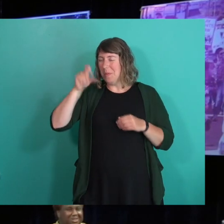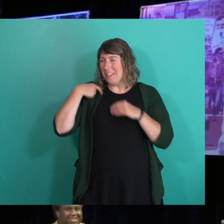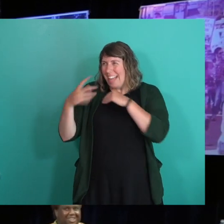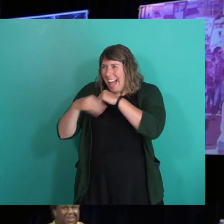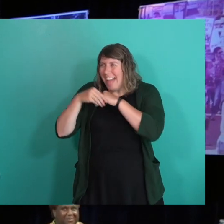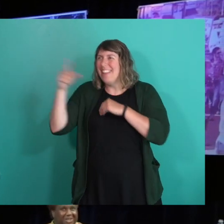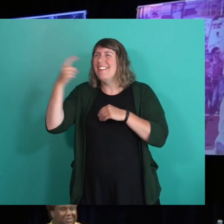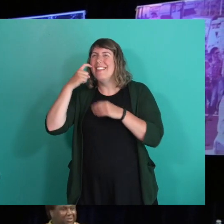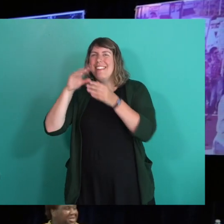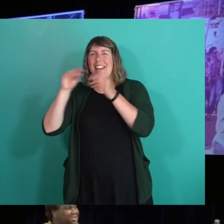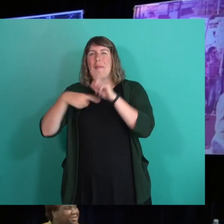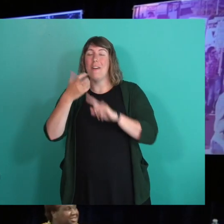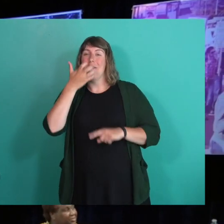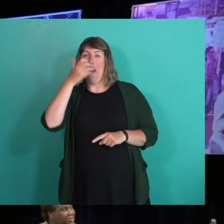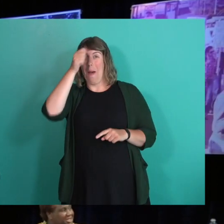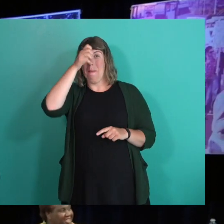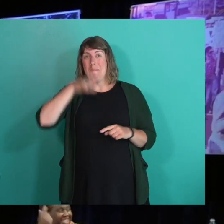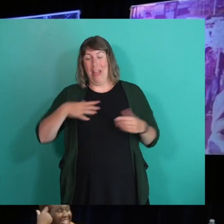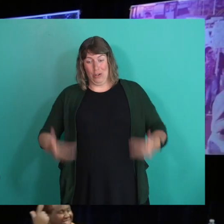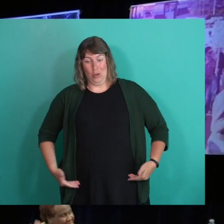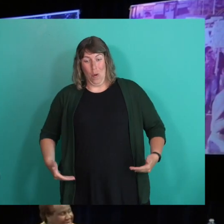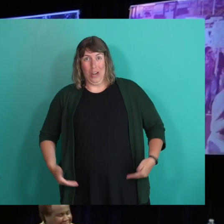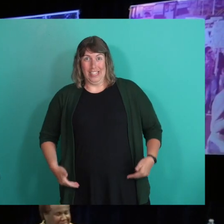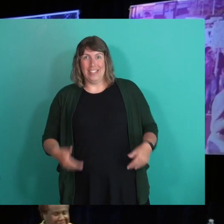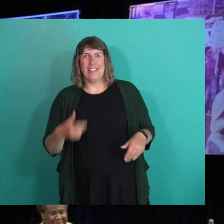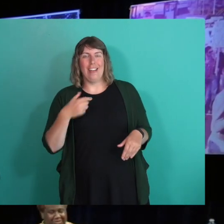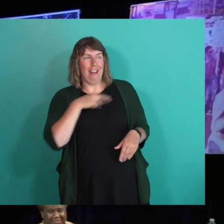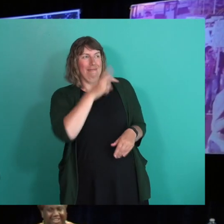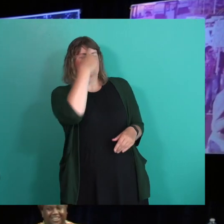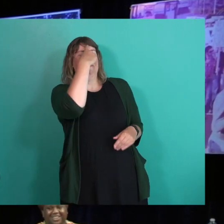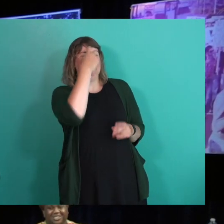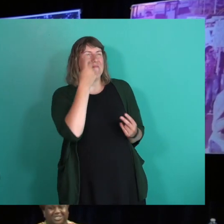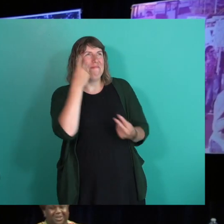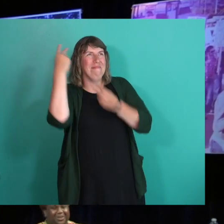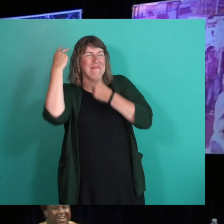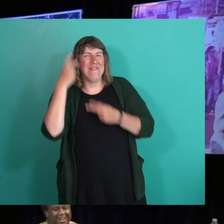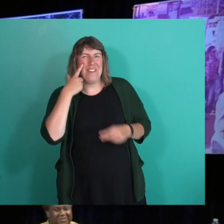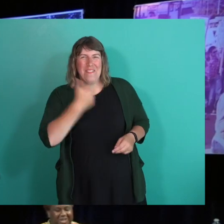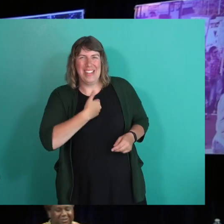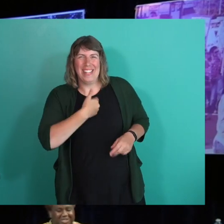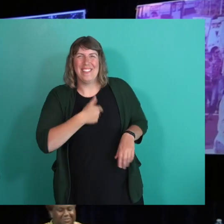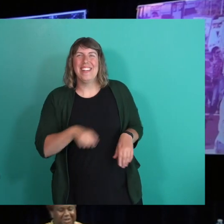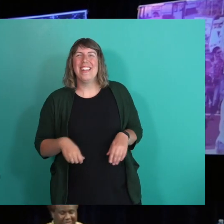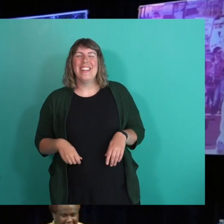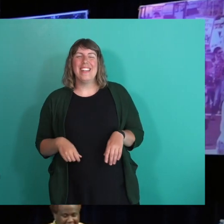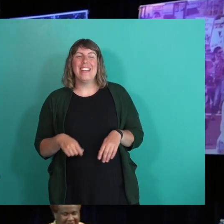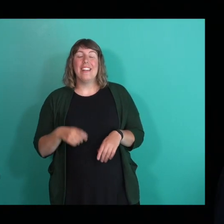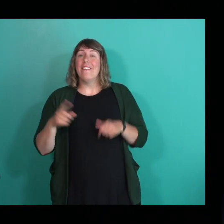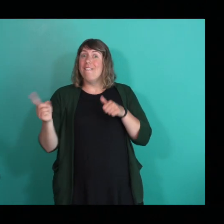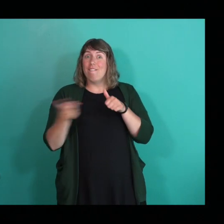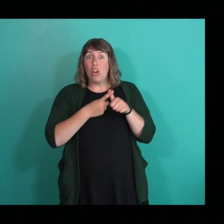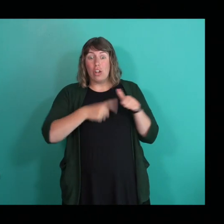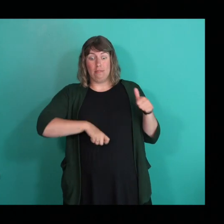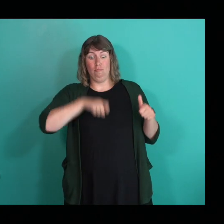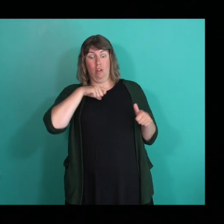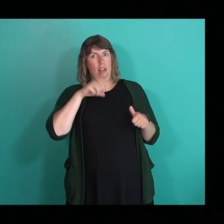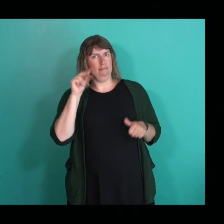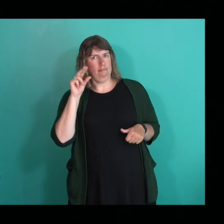when you said hot men in booty shorts, unfortunately that sparked a memory for me. So it wasn't my first